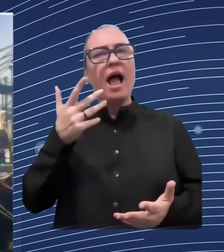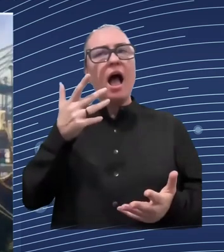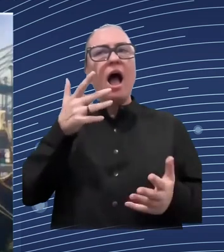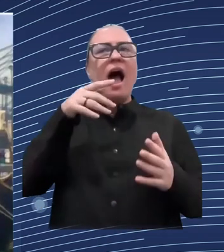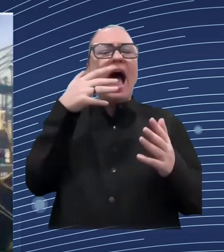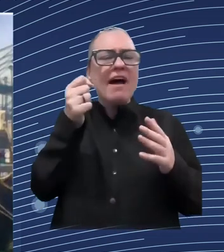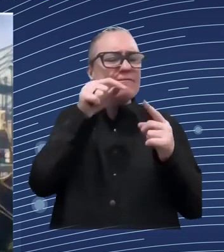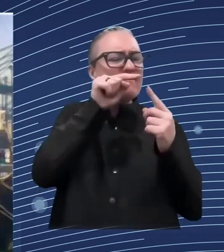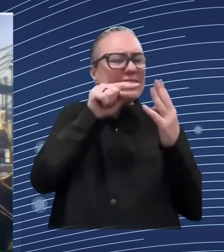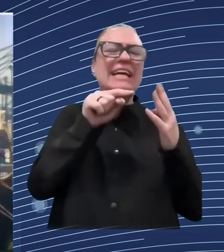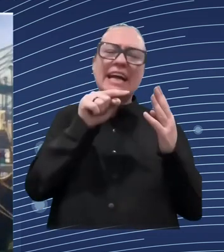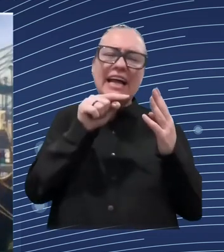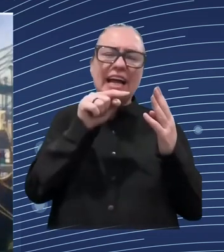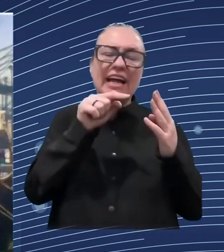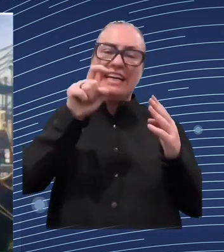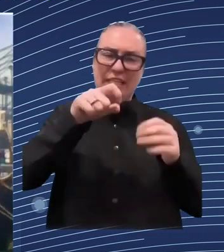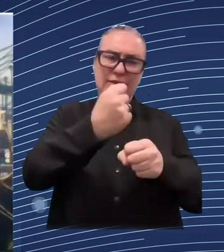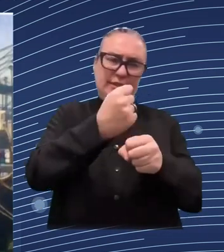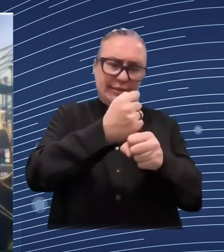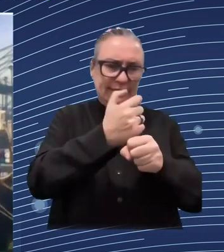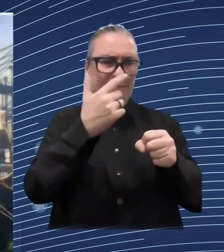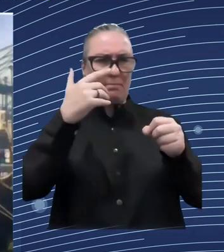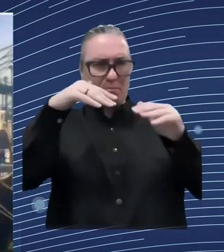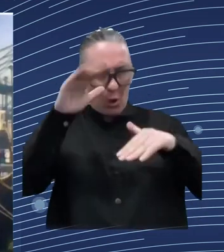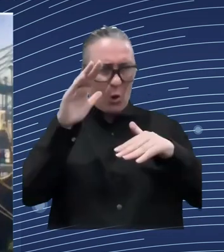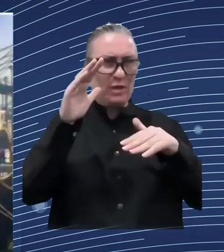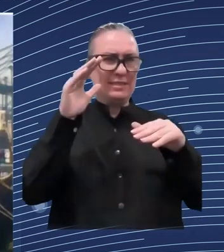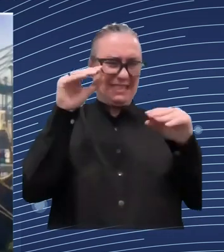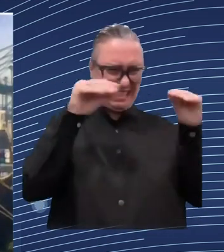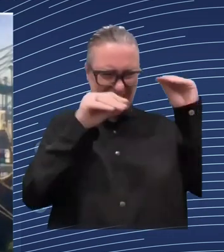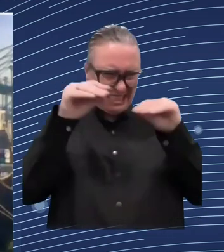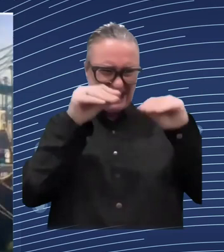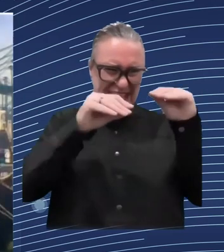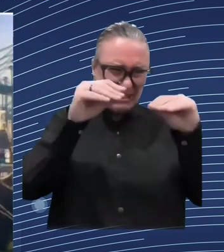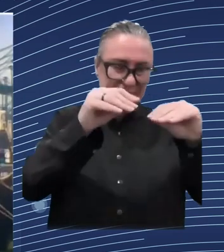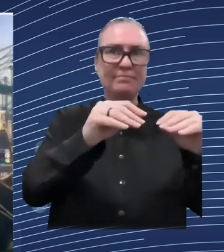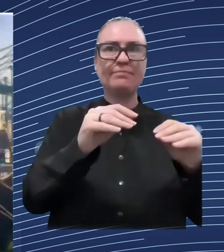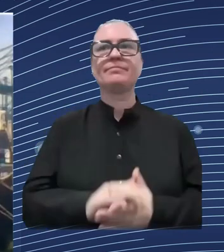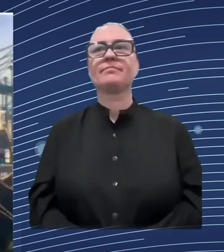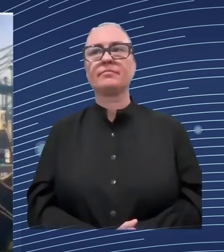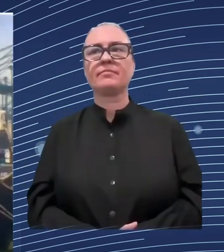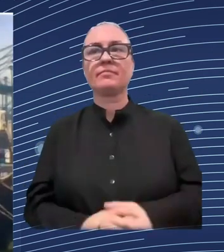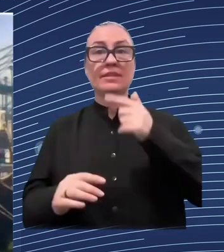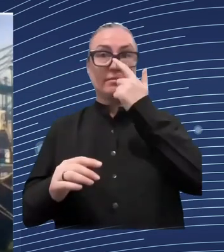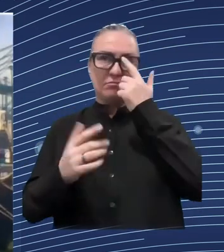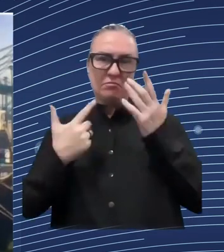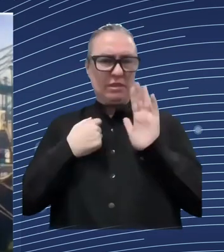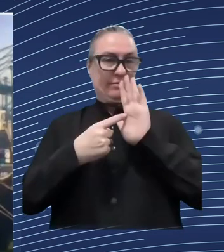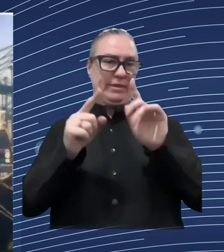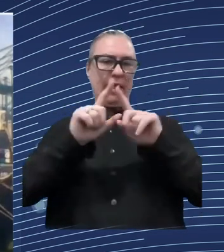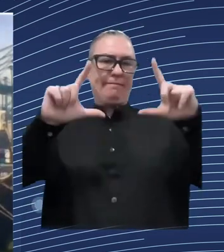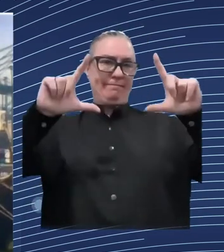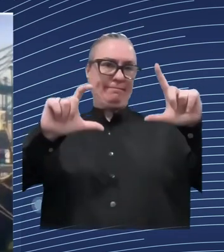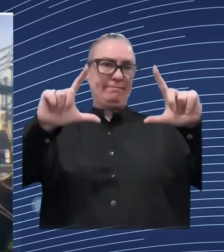process you could say is also a key to try to prioritize and and sequence the efforts needed but